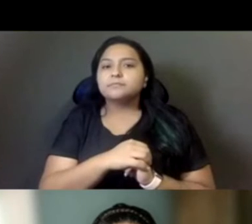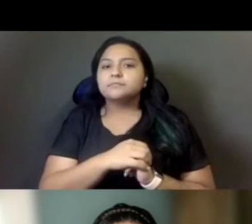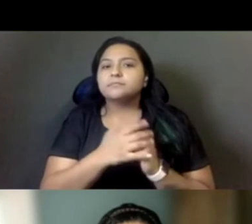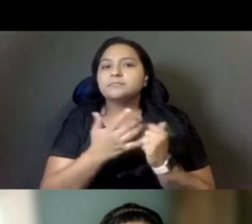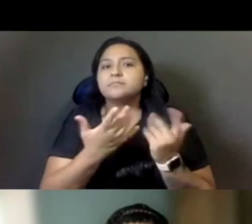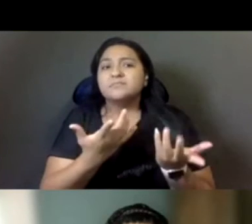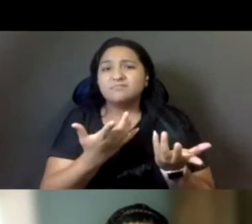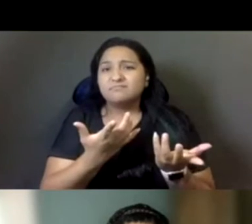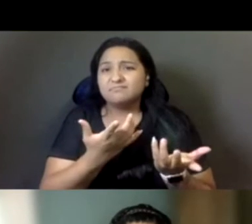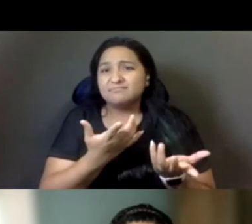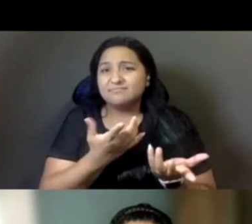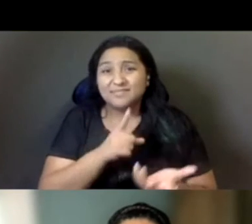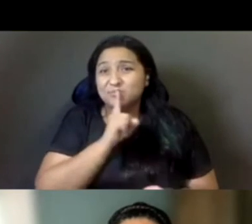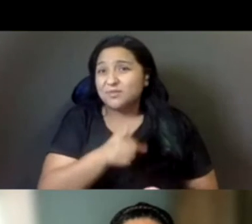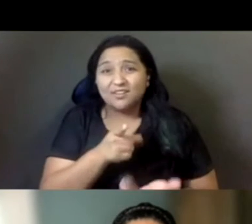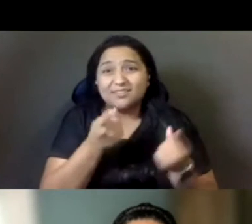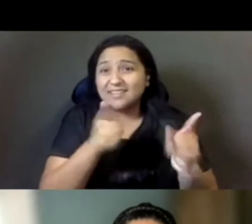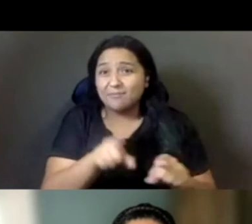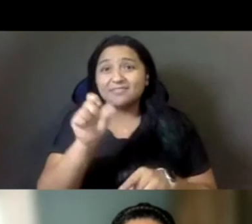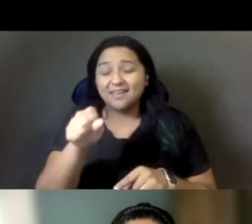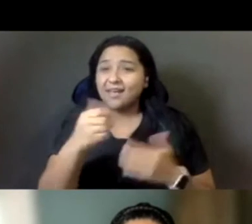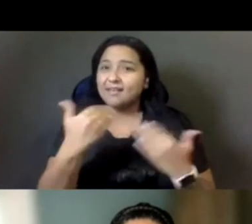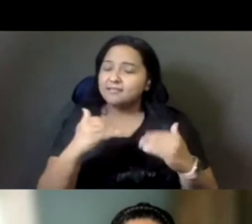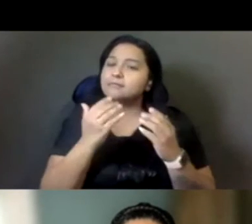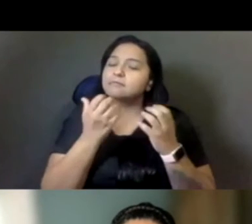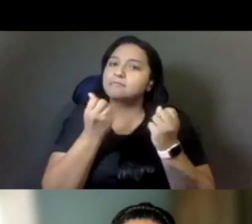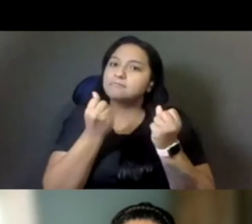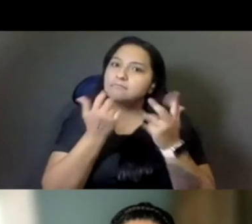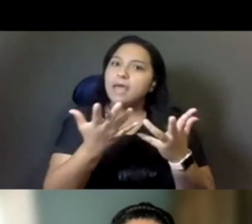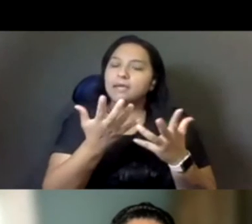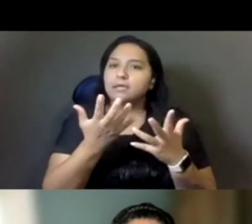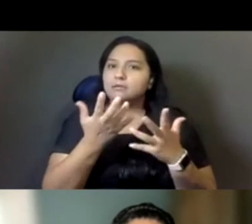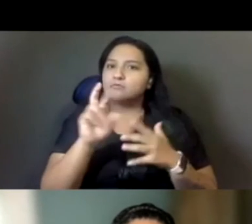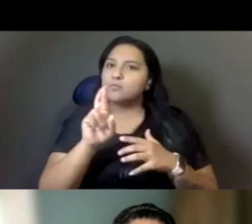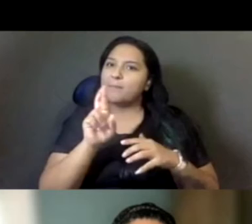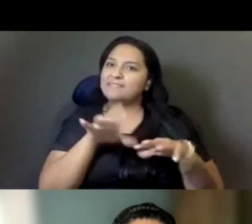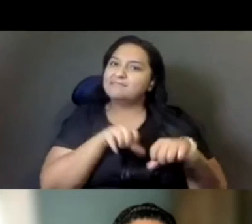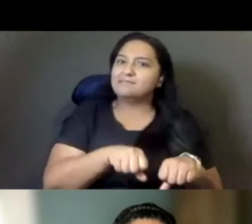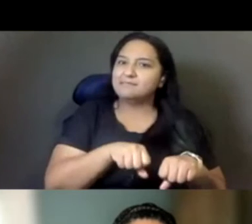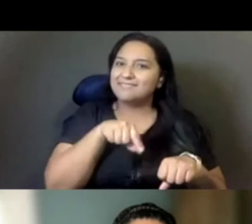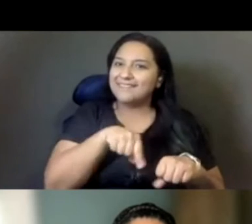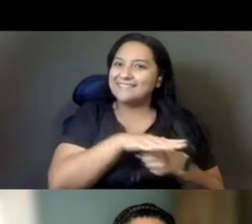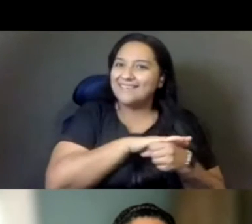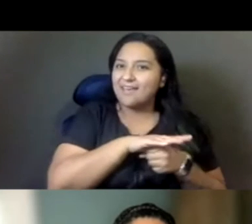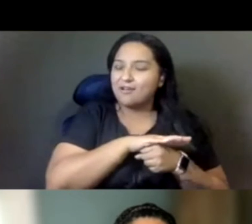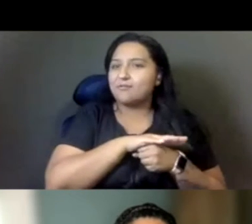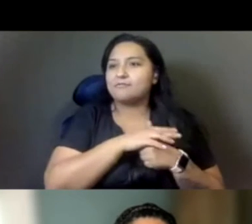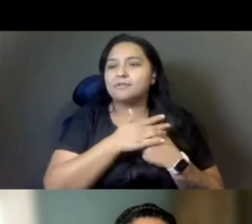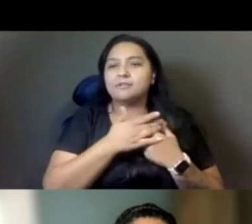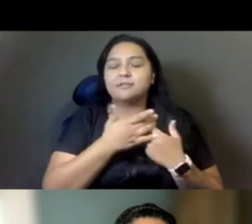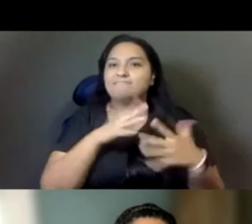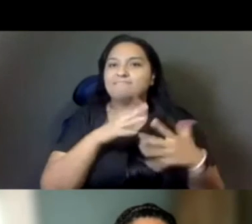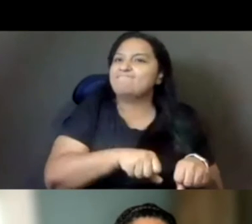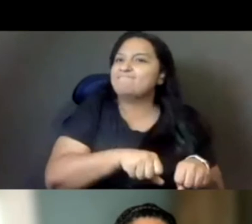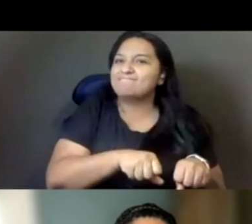We have a stronghold of Republicans in this county in this region who don't want to let go. And if they